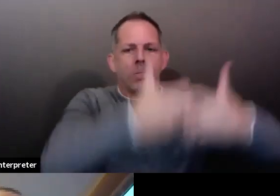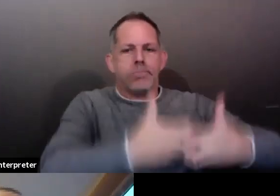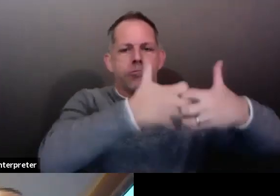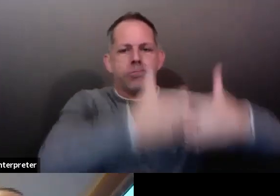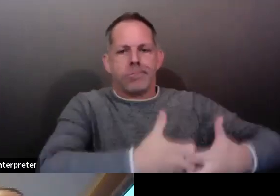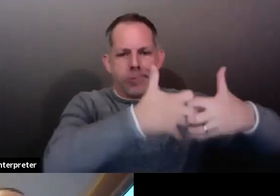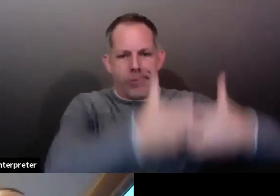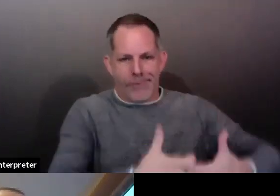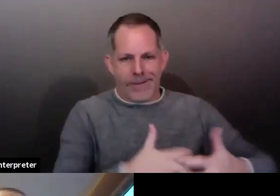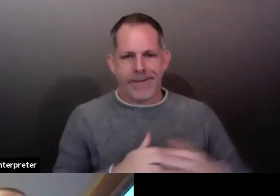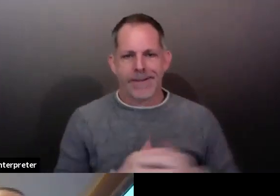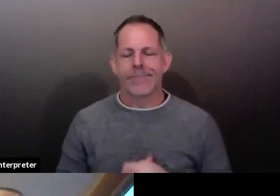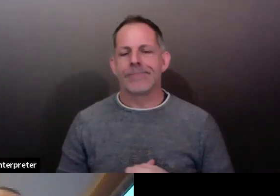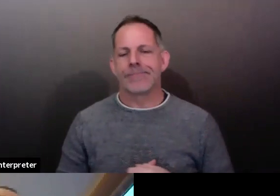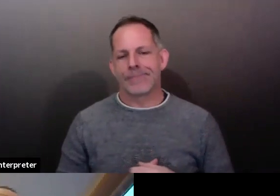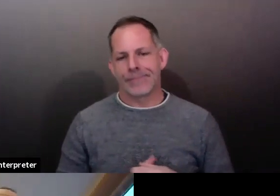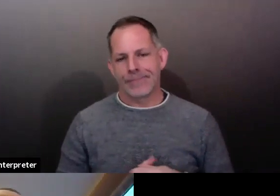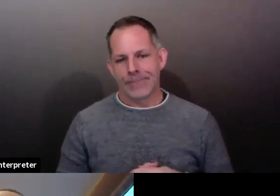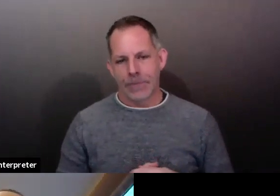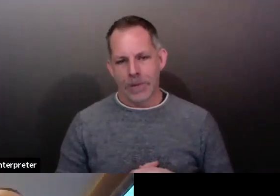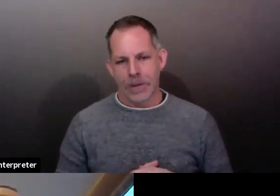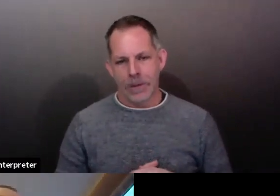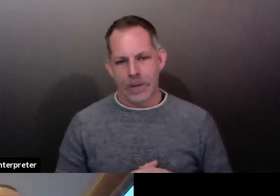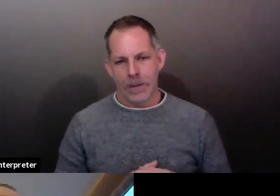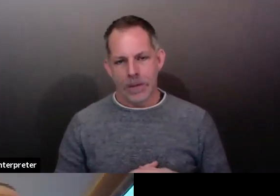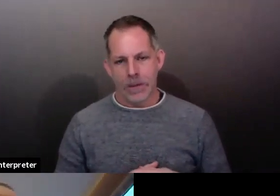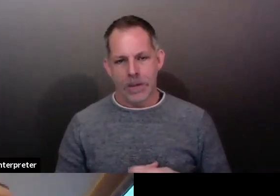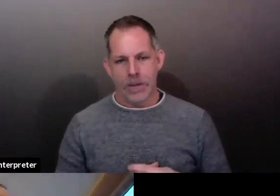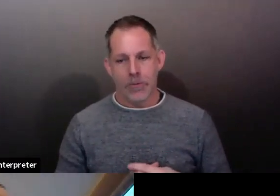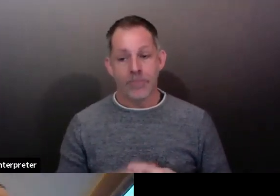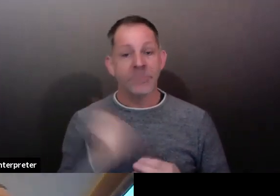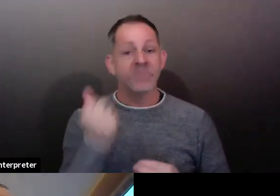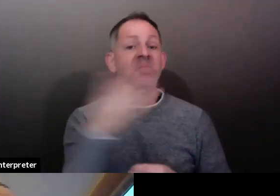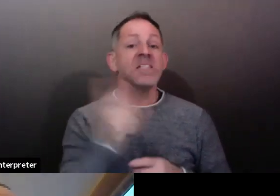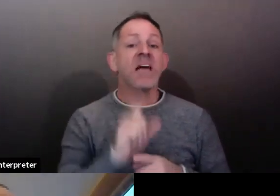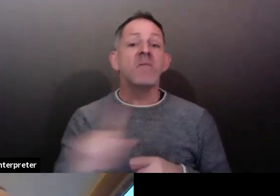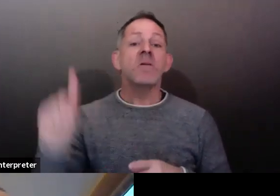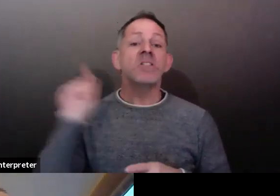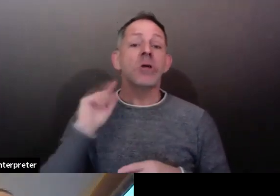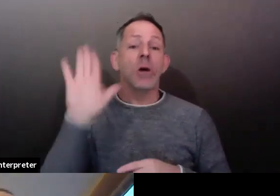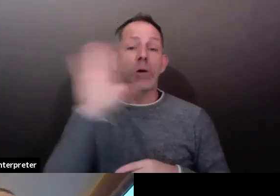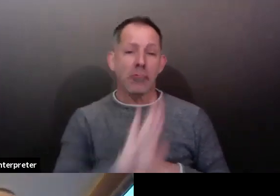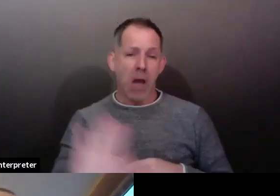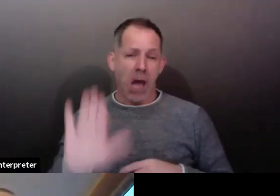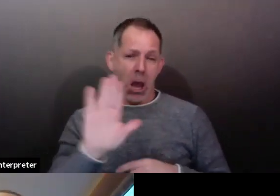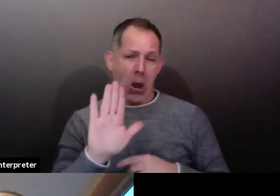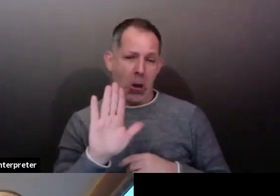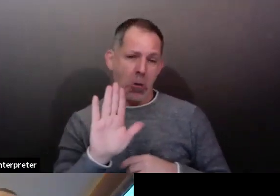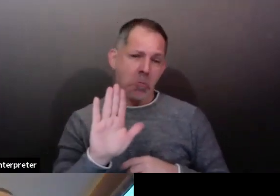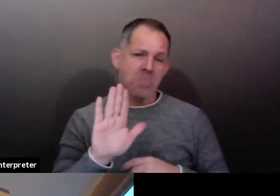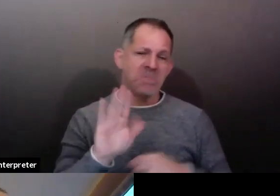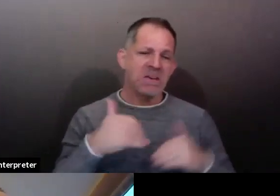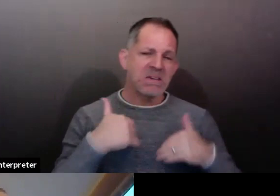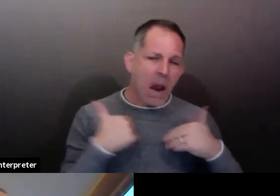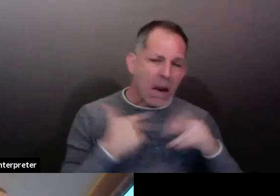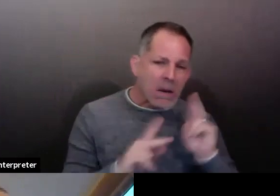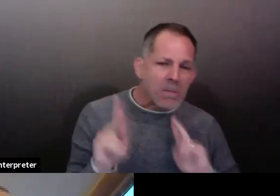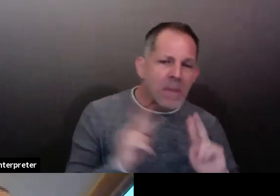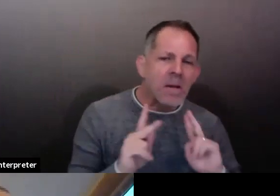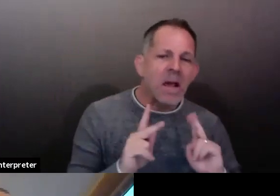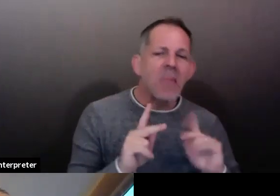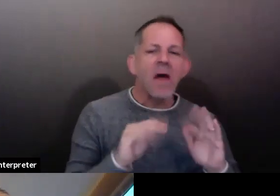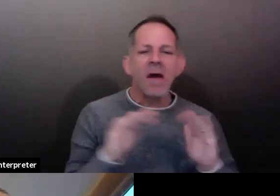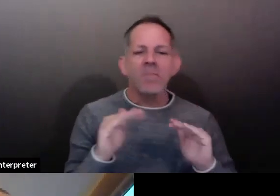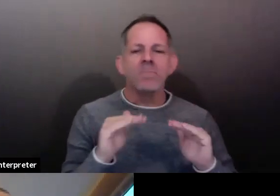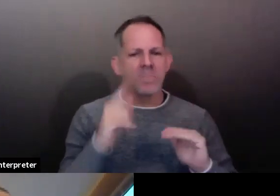from the teens a couple of weeks ago up into the low 30s and then came back down into the 20s and have been bumping along there.